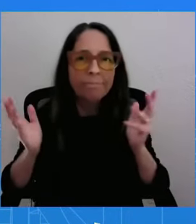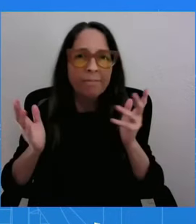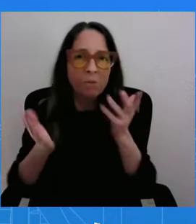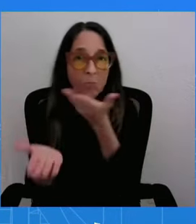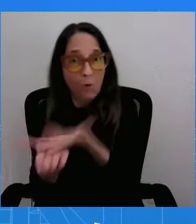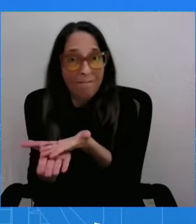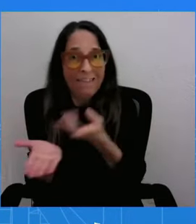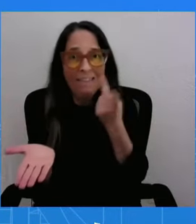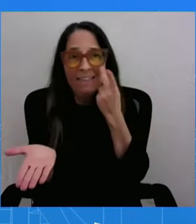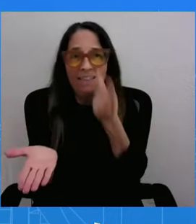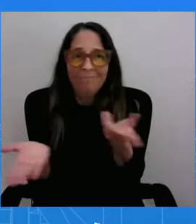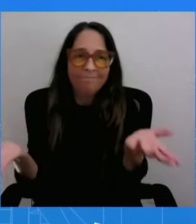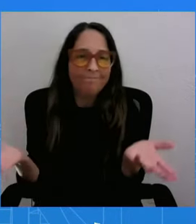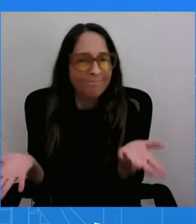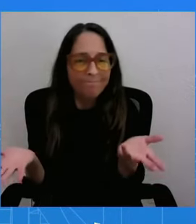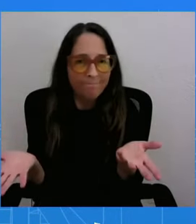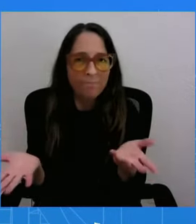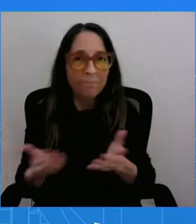I do have...